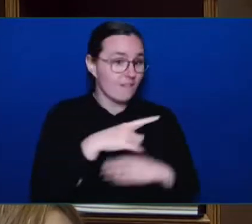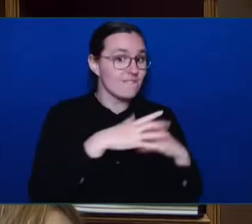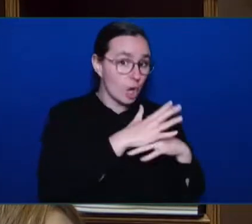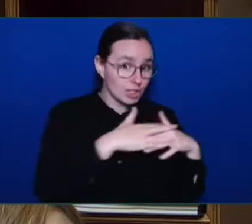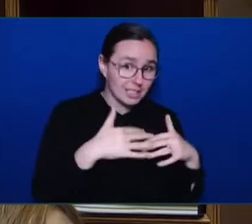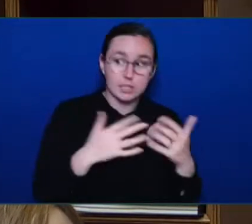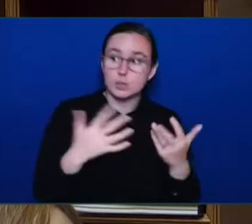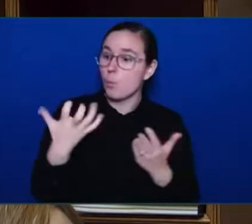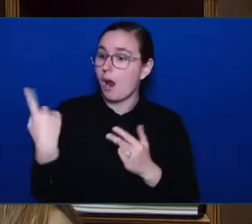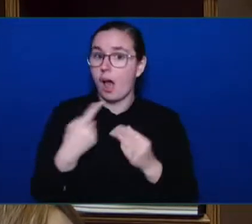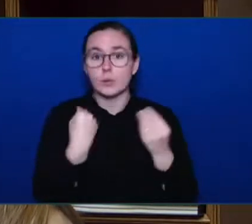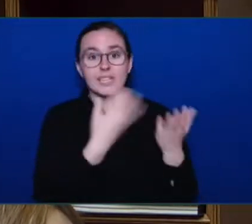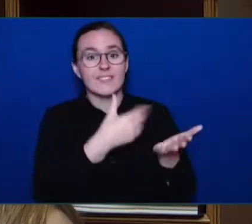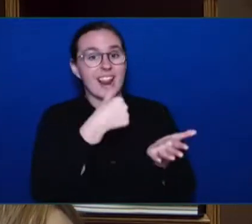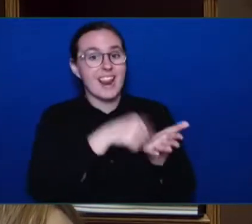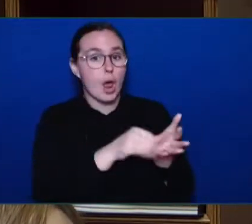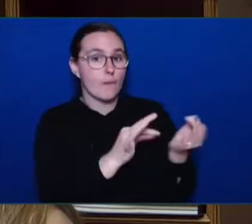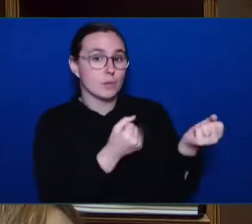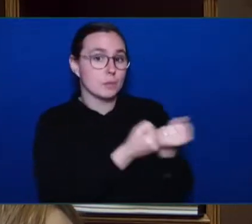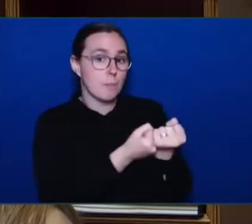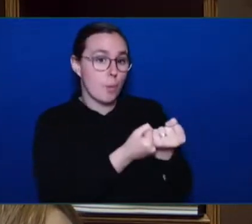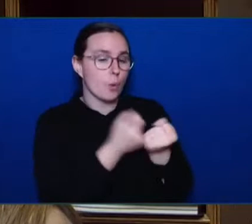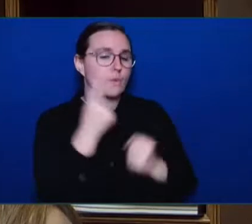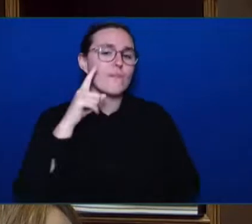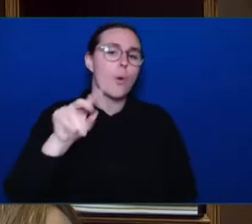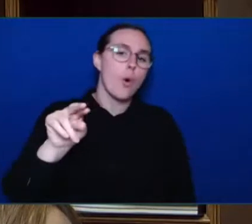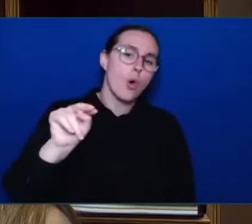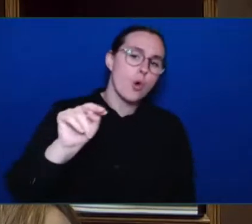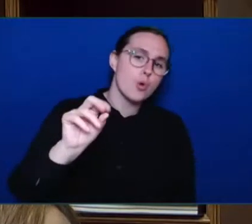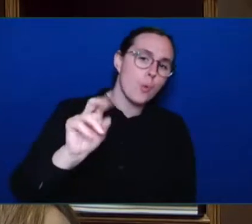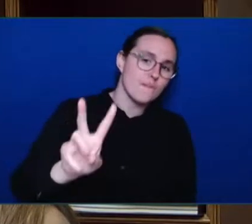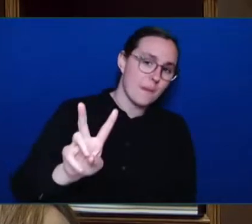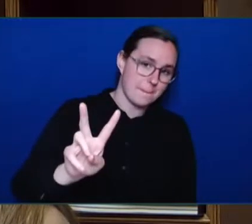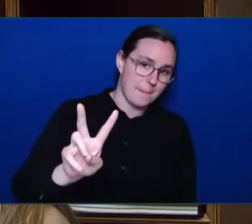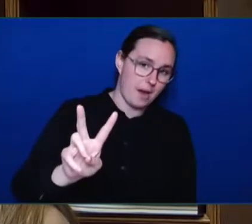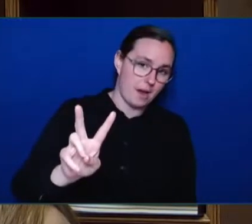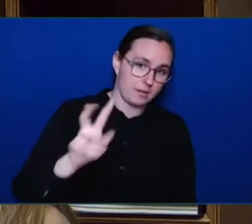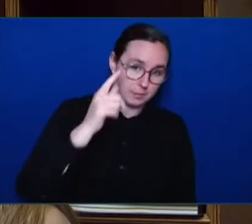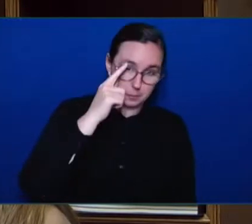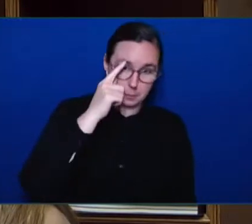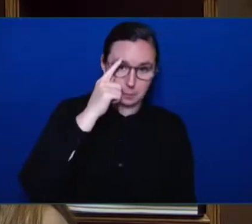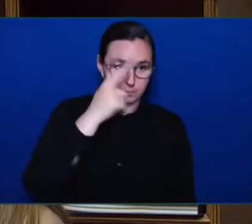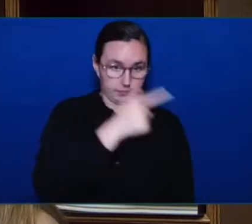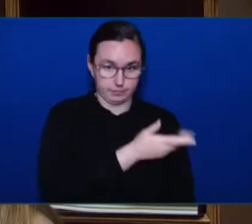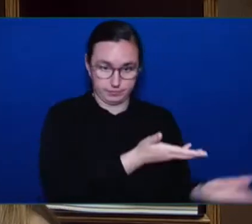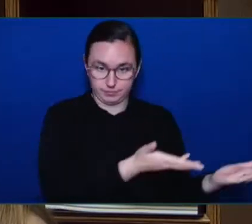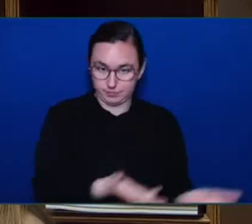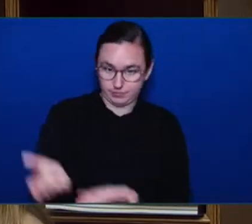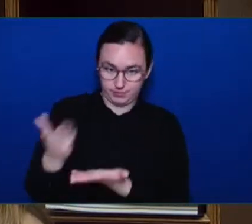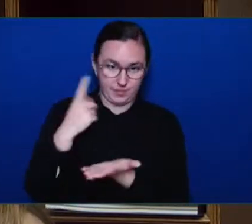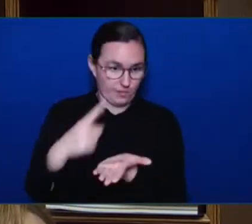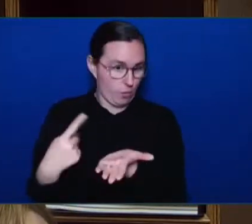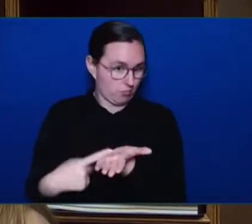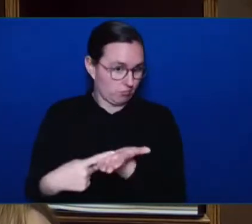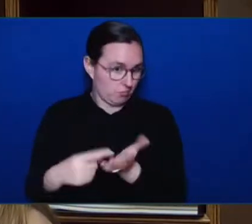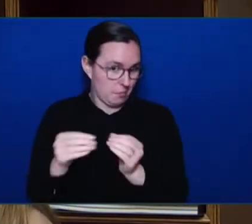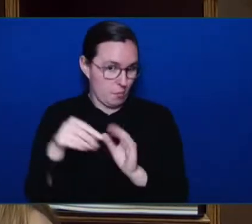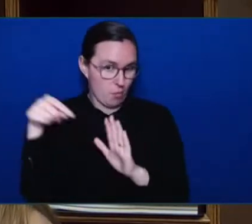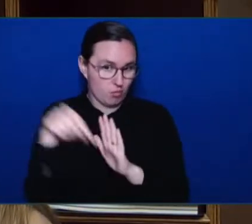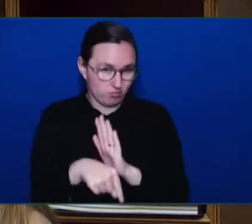we were working on as the next checkpoint to move into targeted dialogues with the International Olympic Committee.